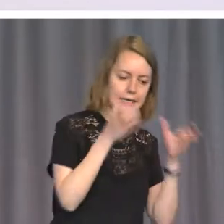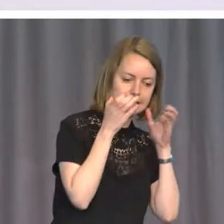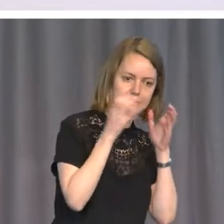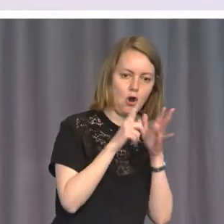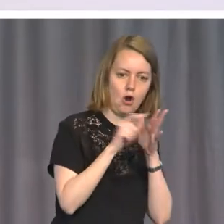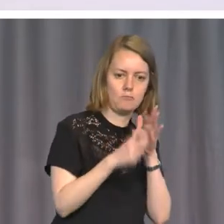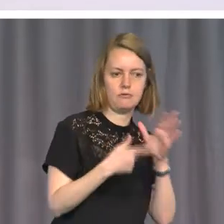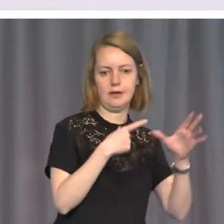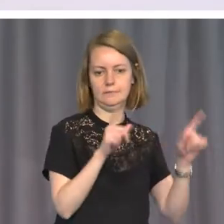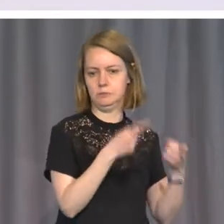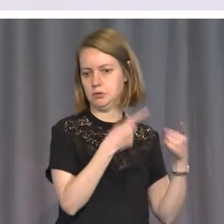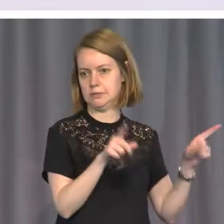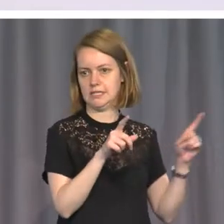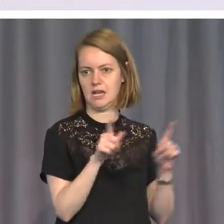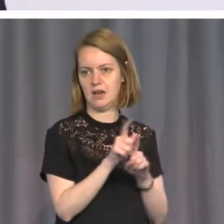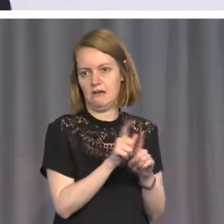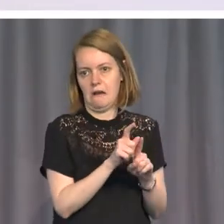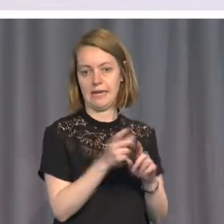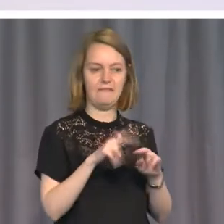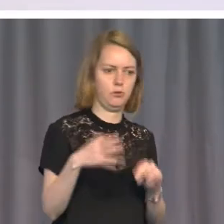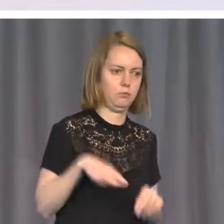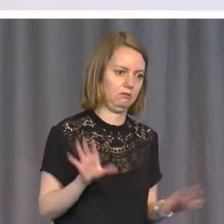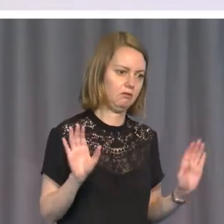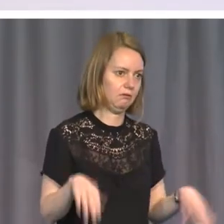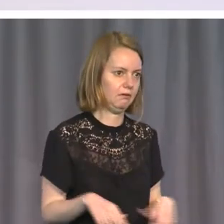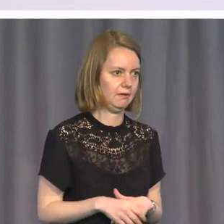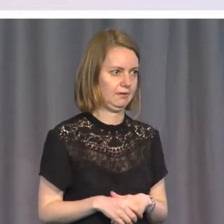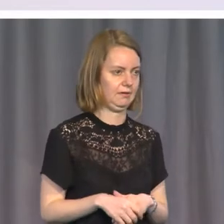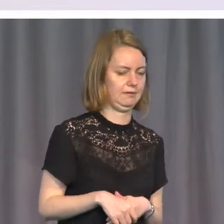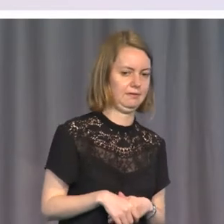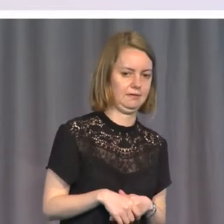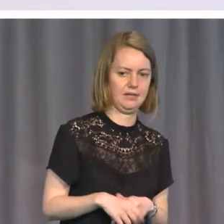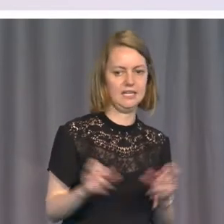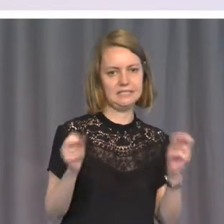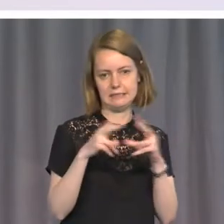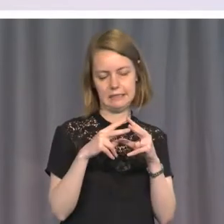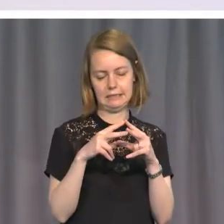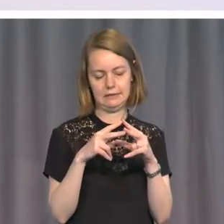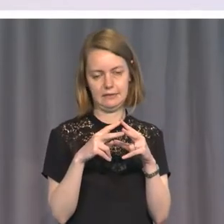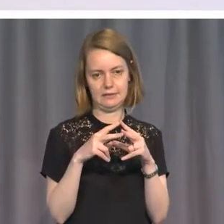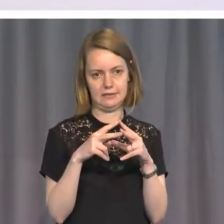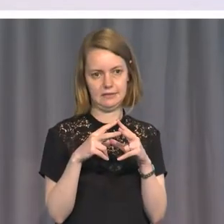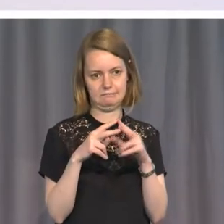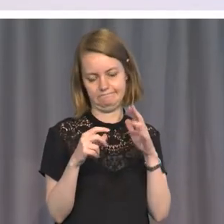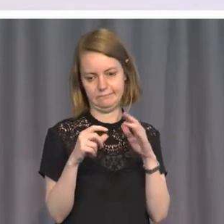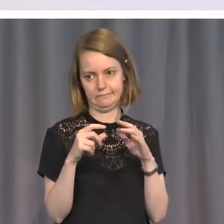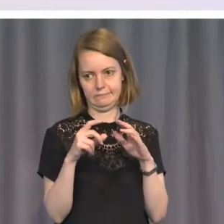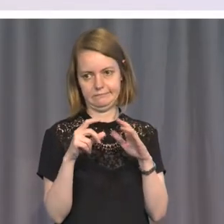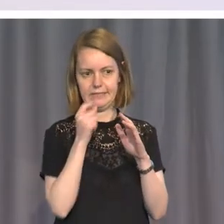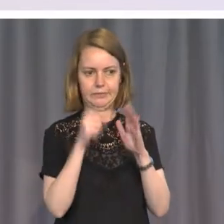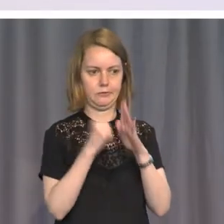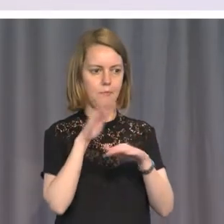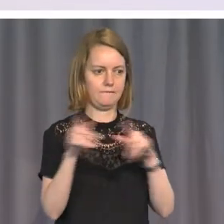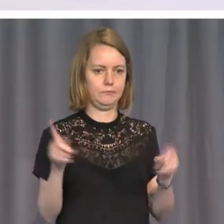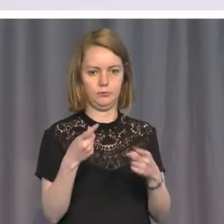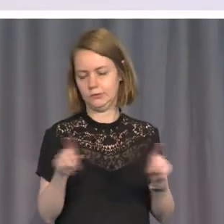performance as a kind of optional extra. But Sydney certainly couldn't stage the greatest musical drama of all